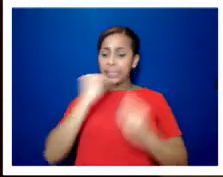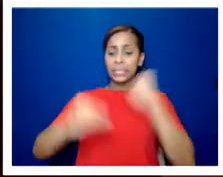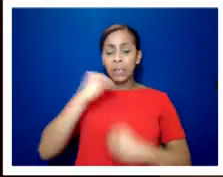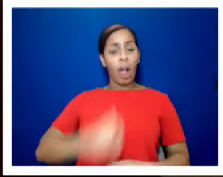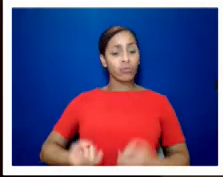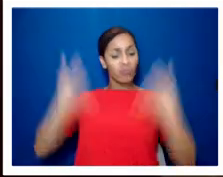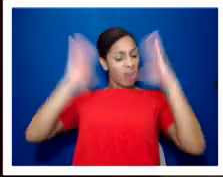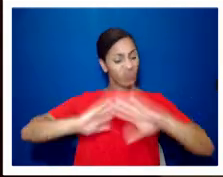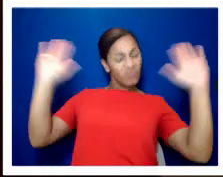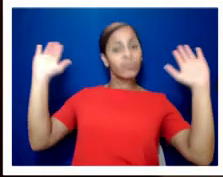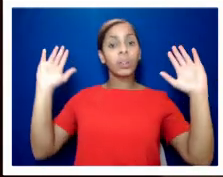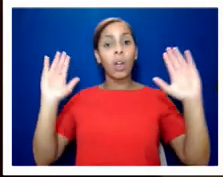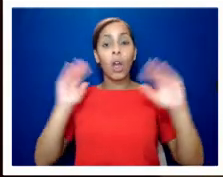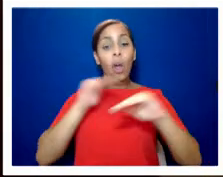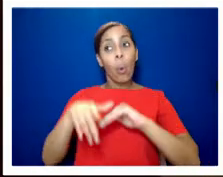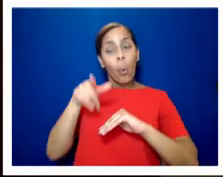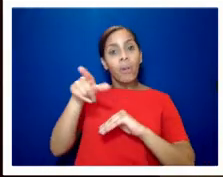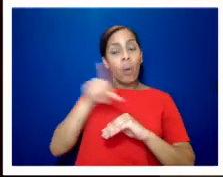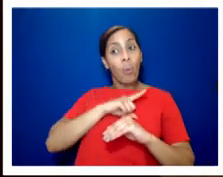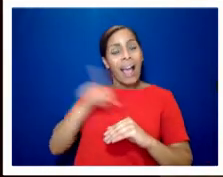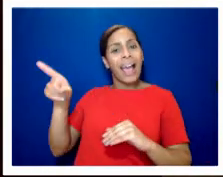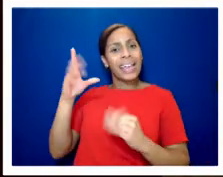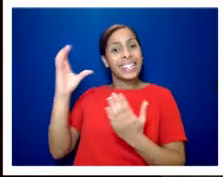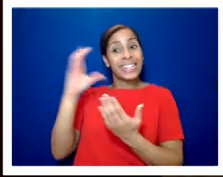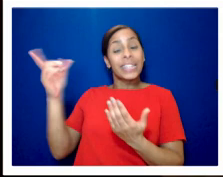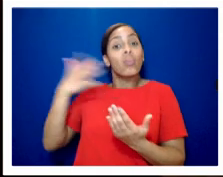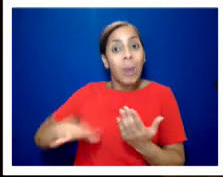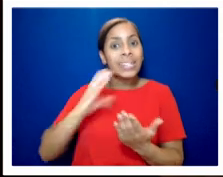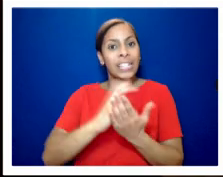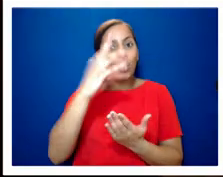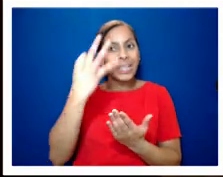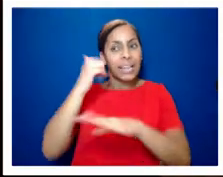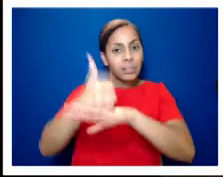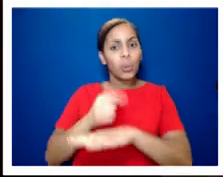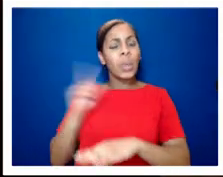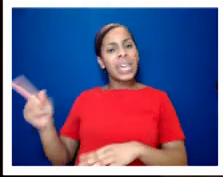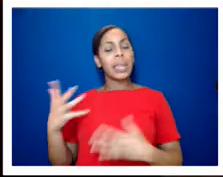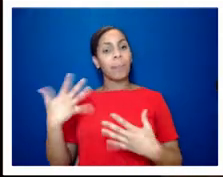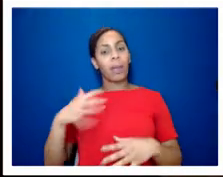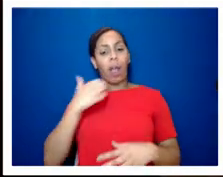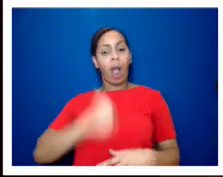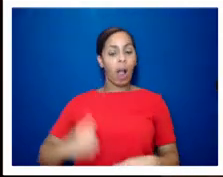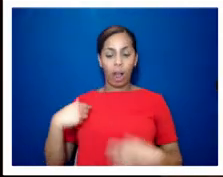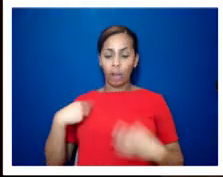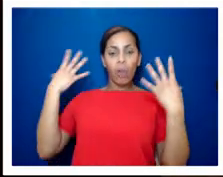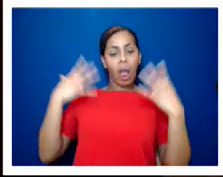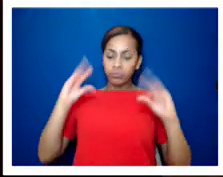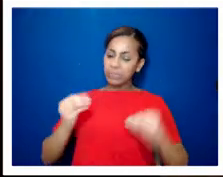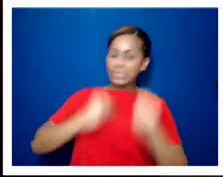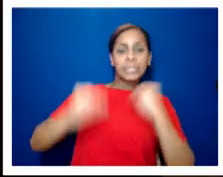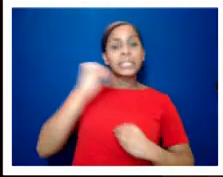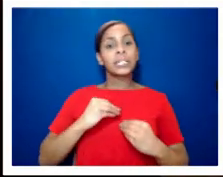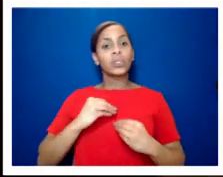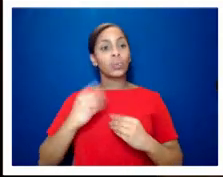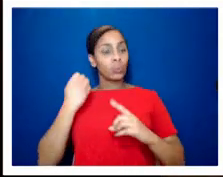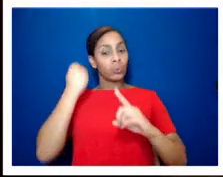not not over section 28 but he wanted section 28 to happen so he kind of went on this hunger strike to protest about what harangay council were doing at the time